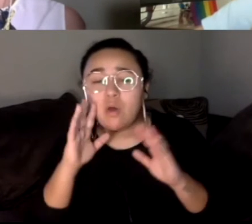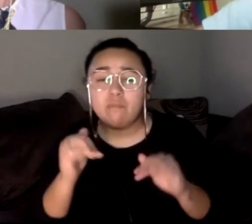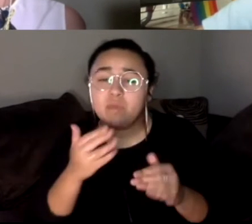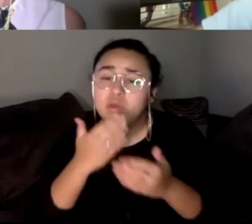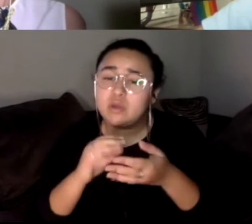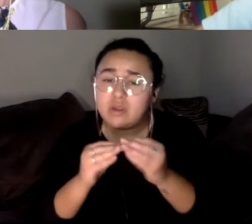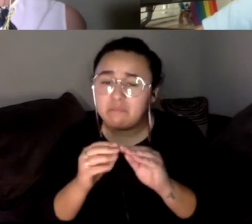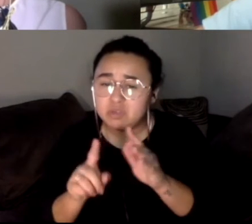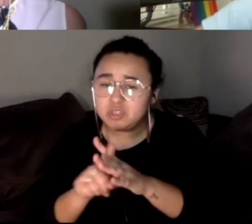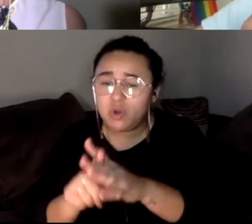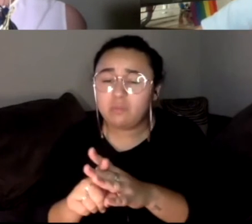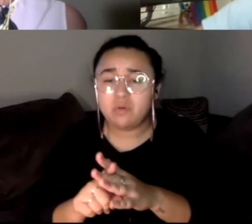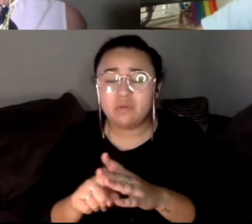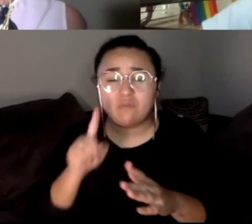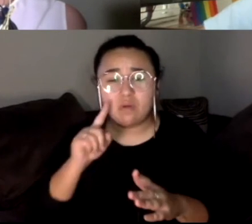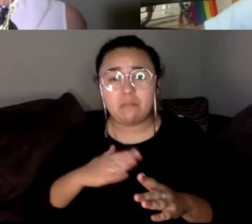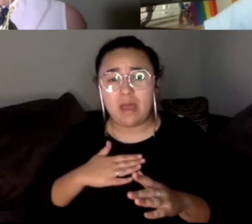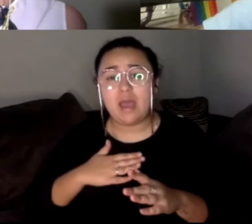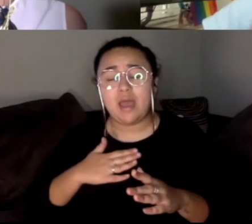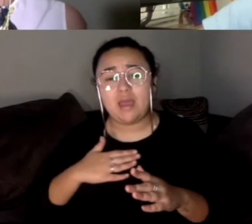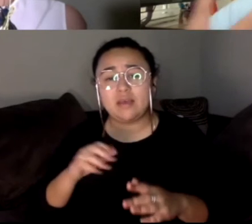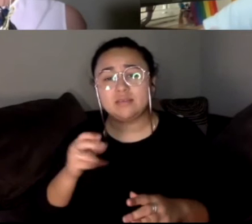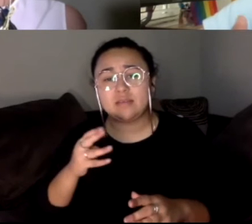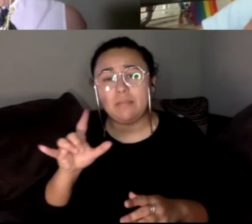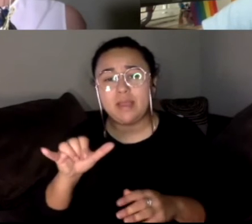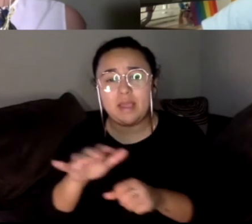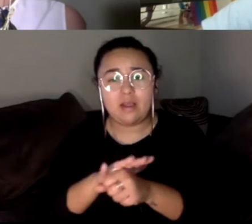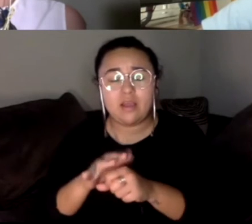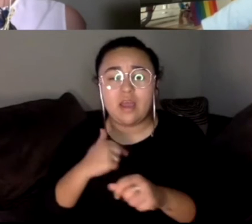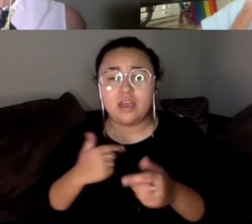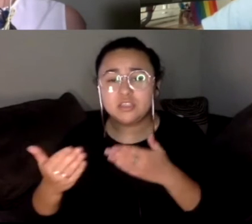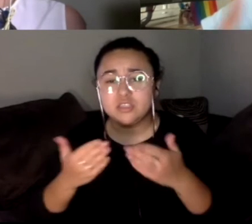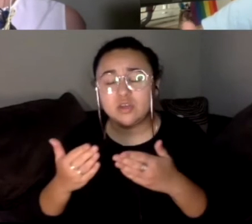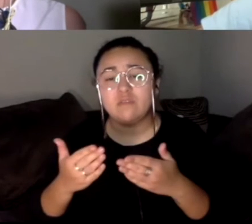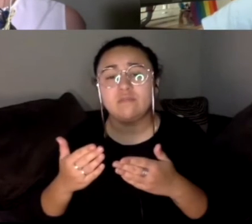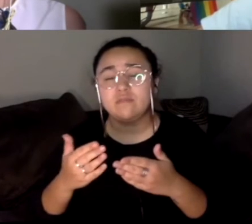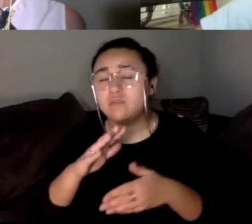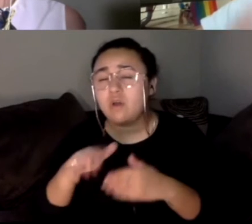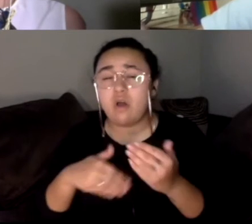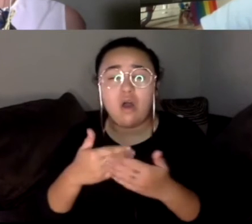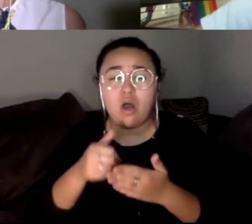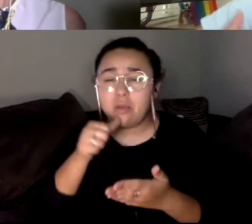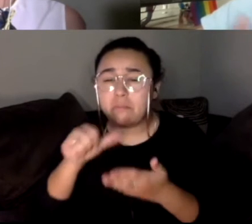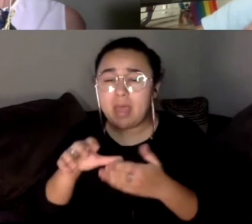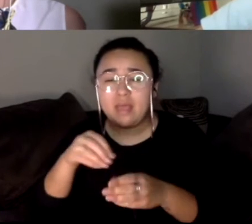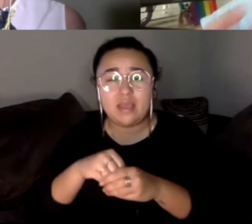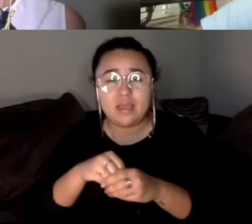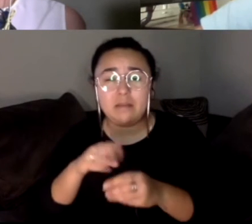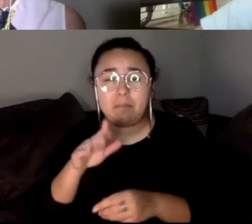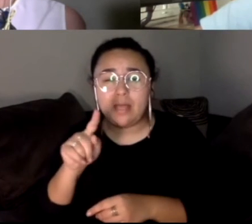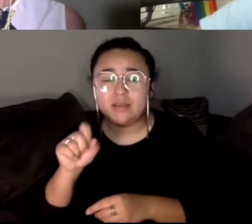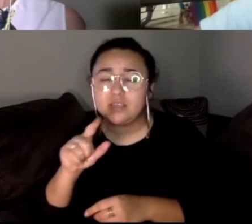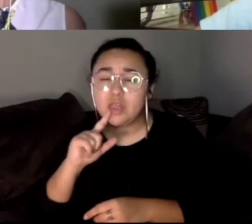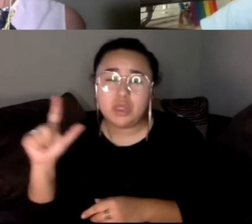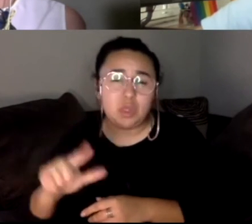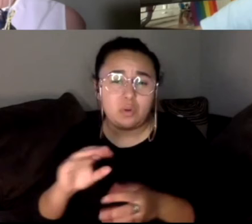the assembly where I serve, the turnout has been pretty low, even with all mail mail-in ballots has been actually pretty low, even for districts that historically are pretty